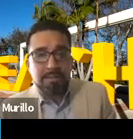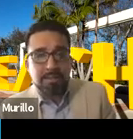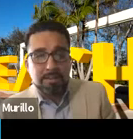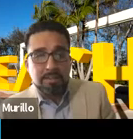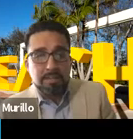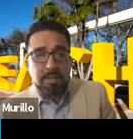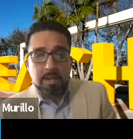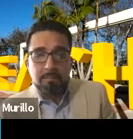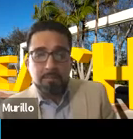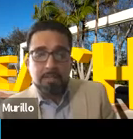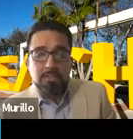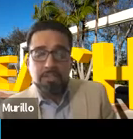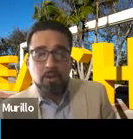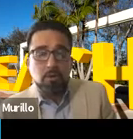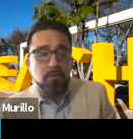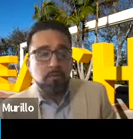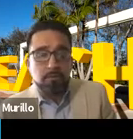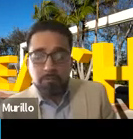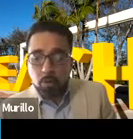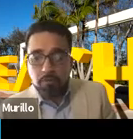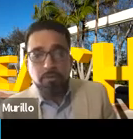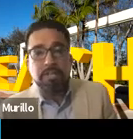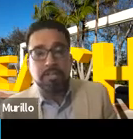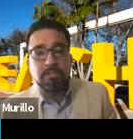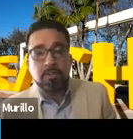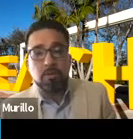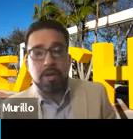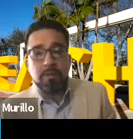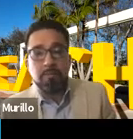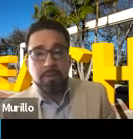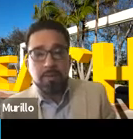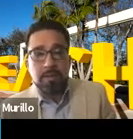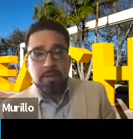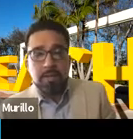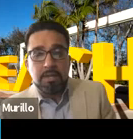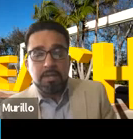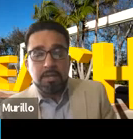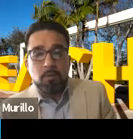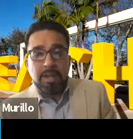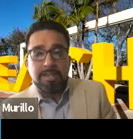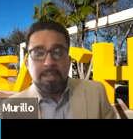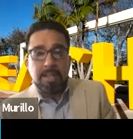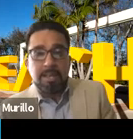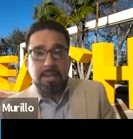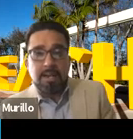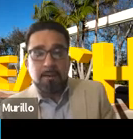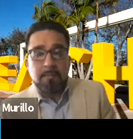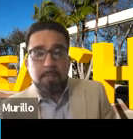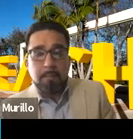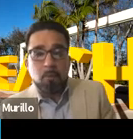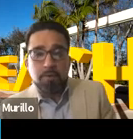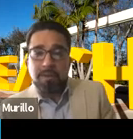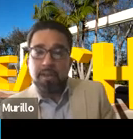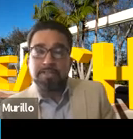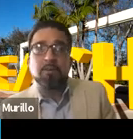side um and she's you know the whole 14 years you know um when I say that um